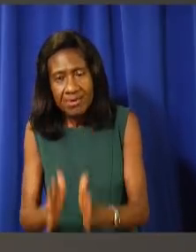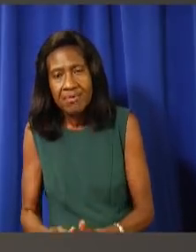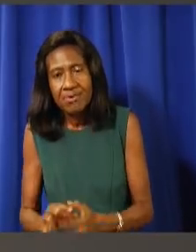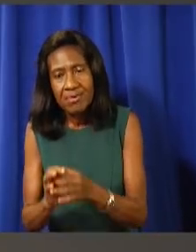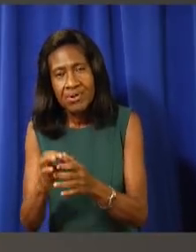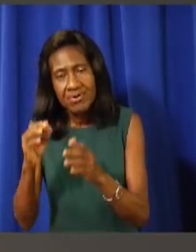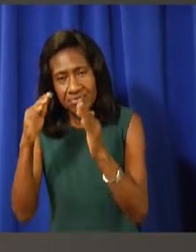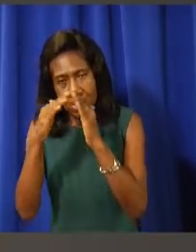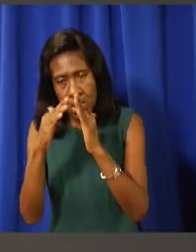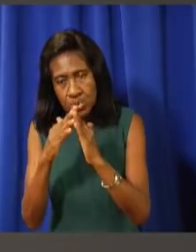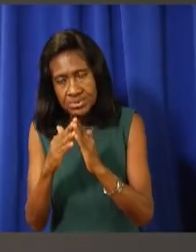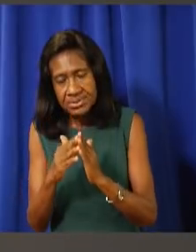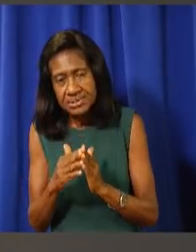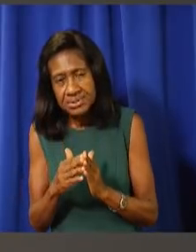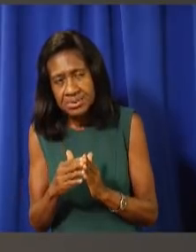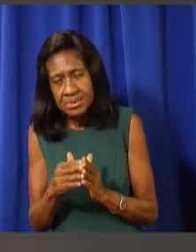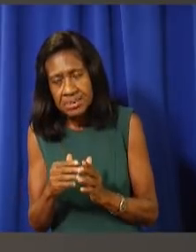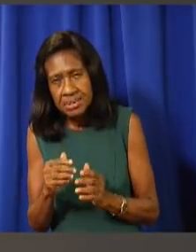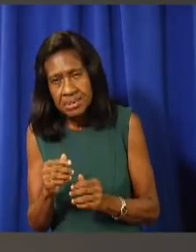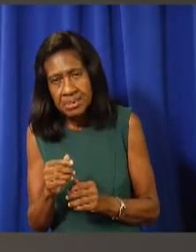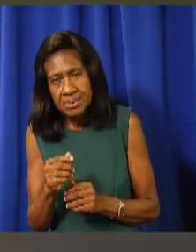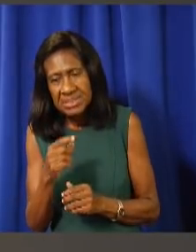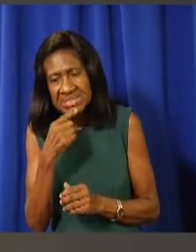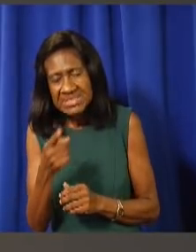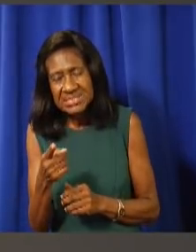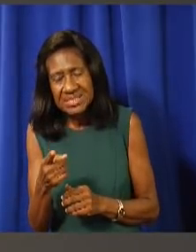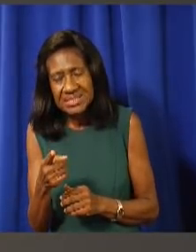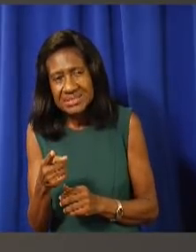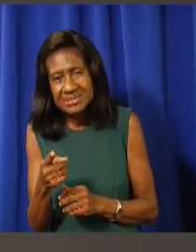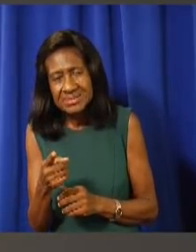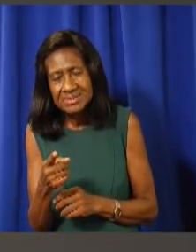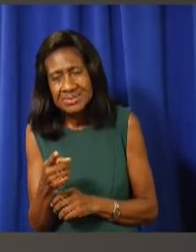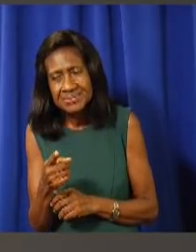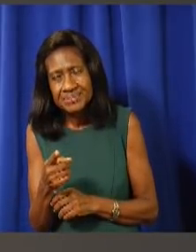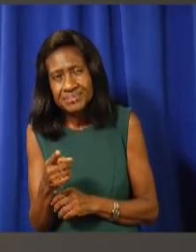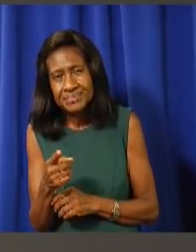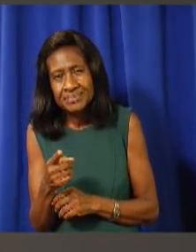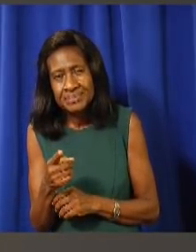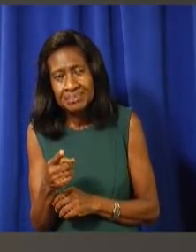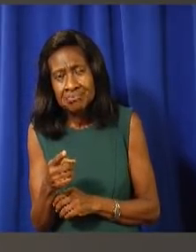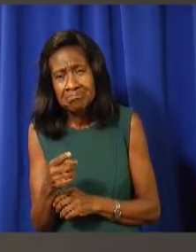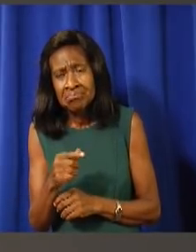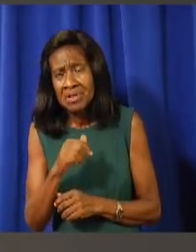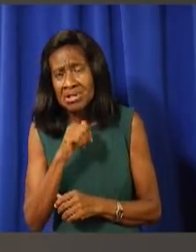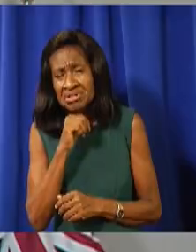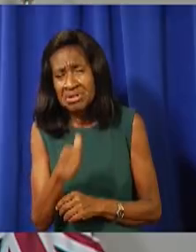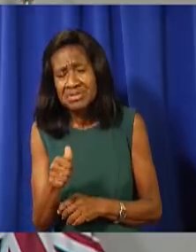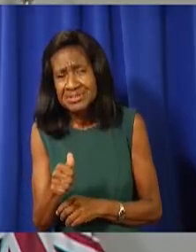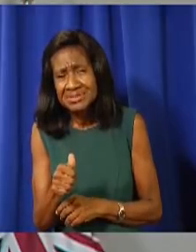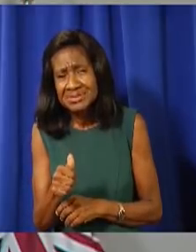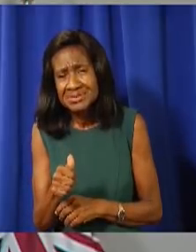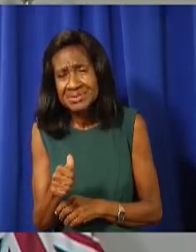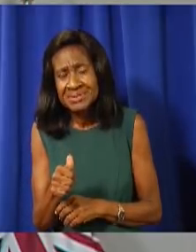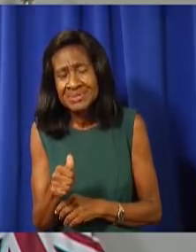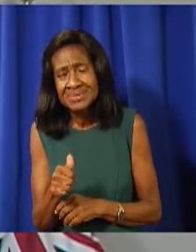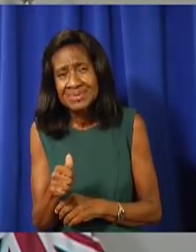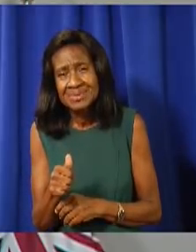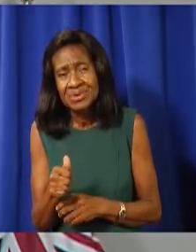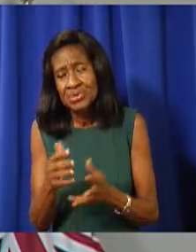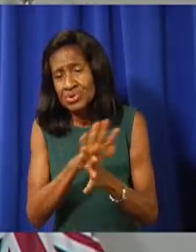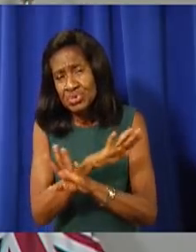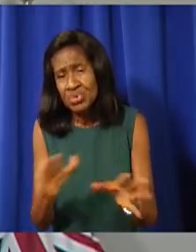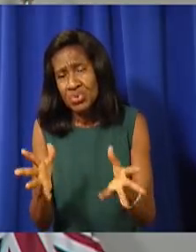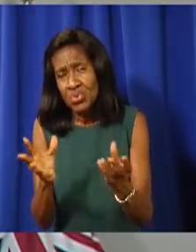post, um, against the reopening. Is this a sign of discord within your pact government or? No. No, I mean, the,